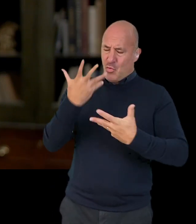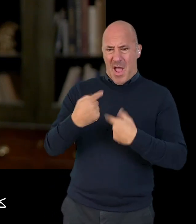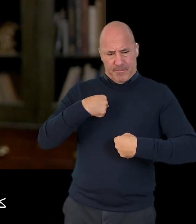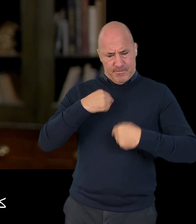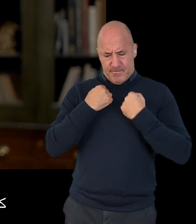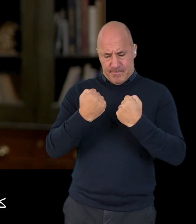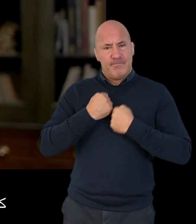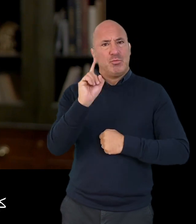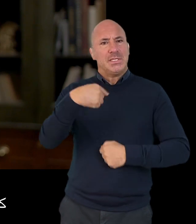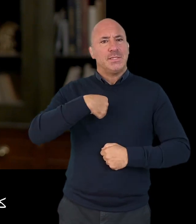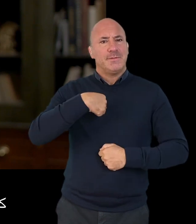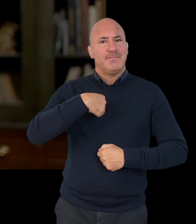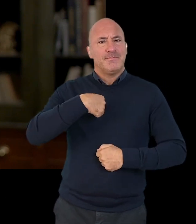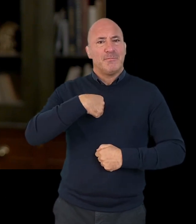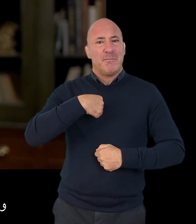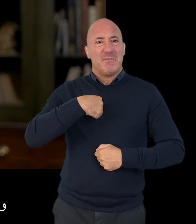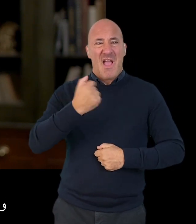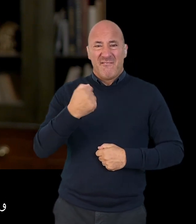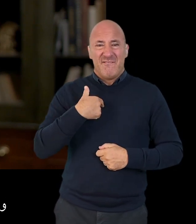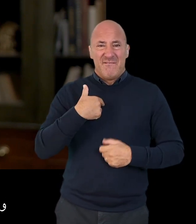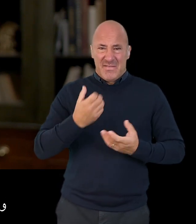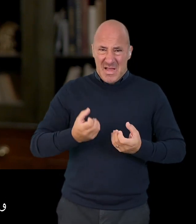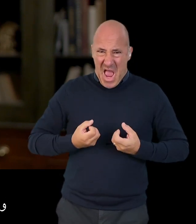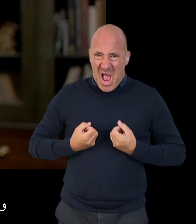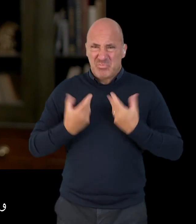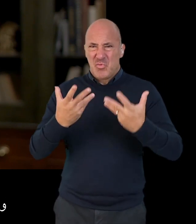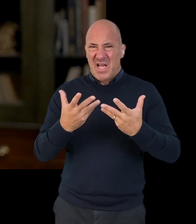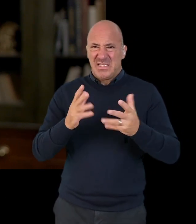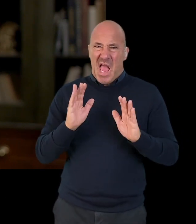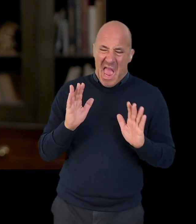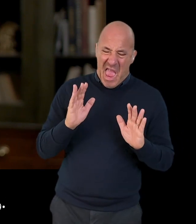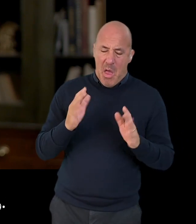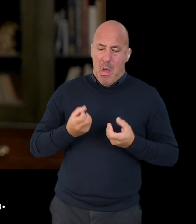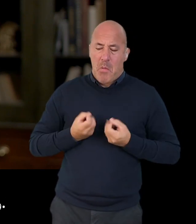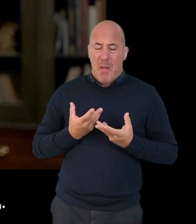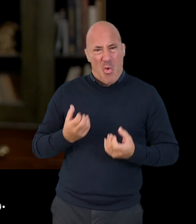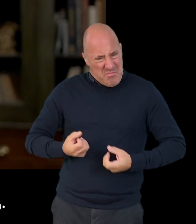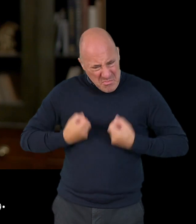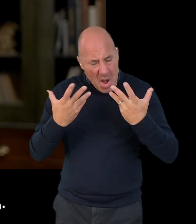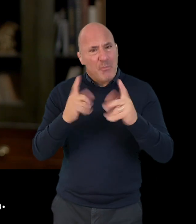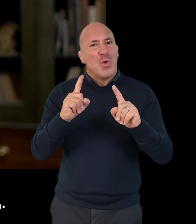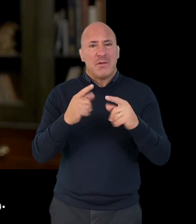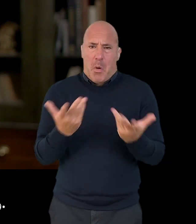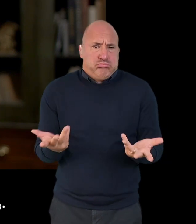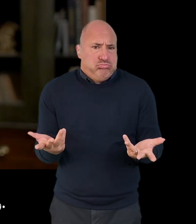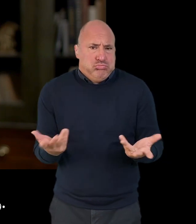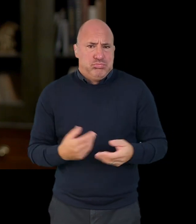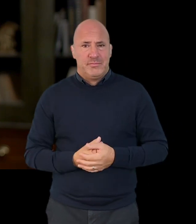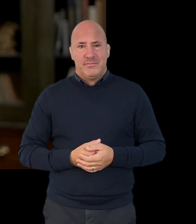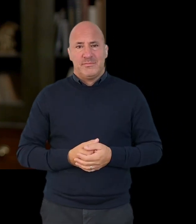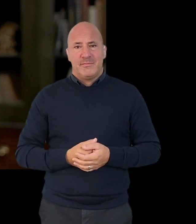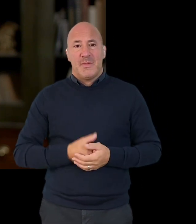How do you describe it now? And whether there's any limits now on how you express that gender identity? gender